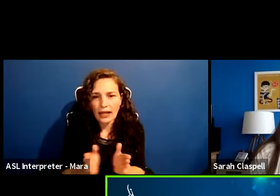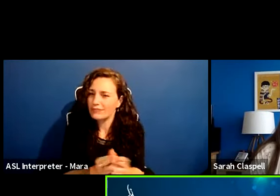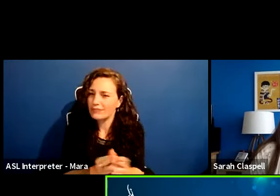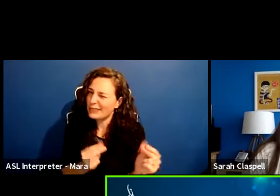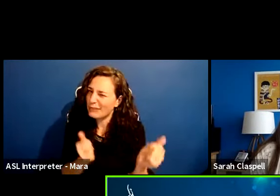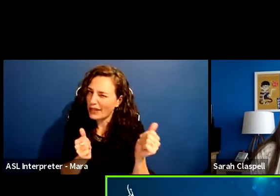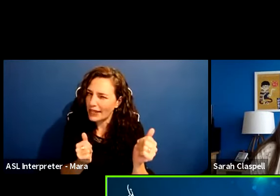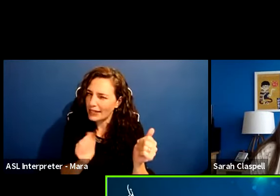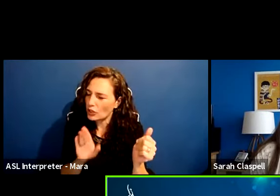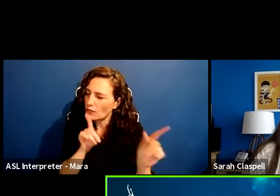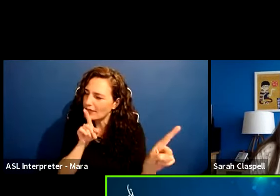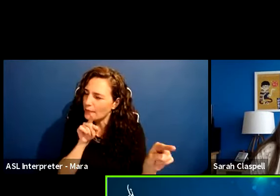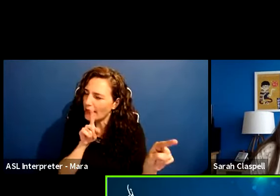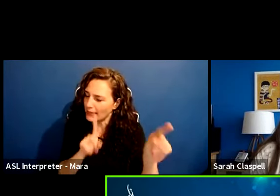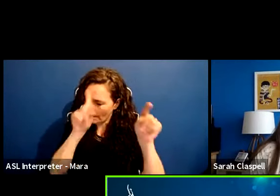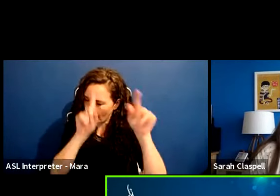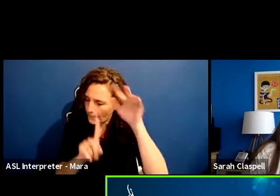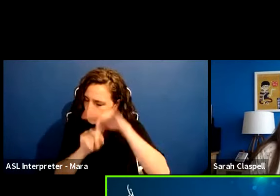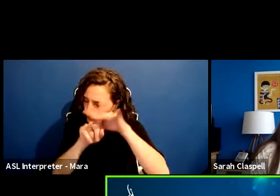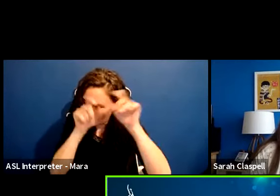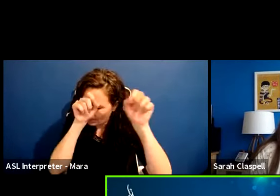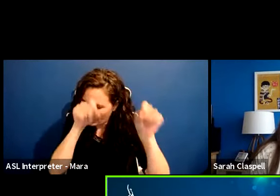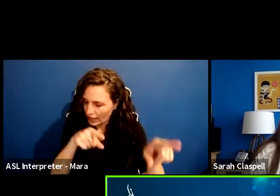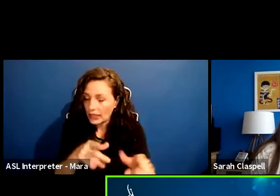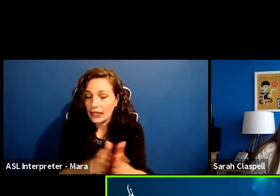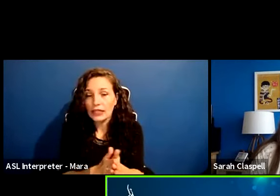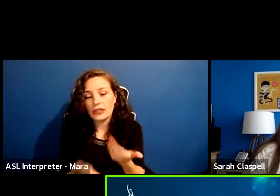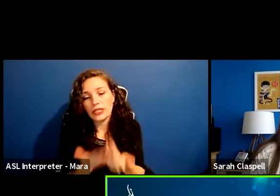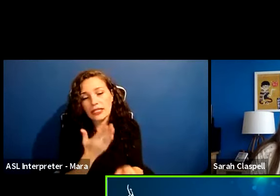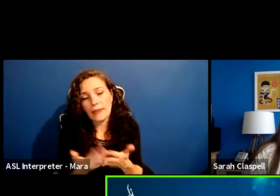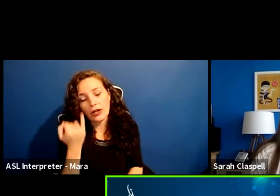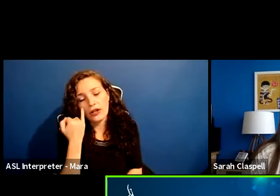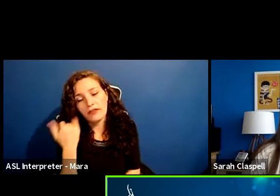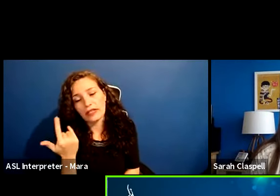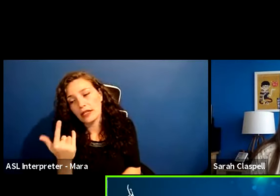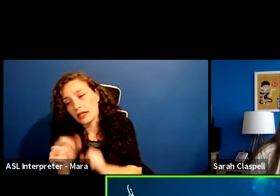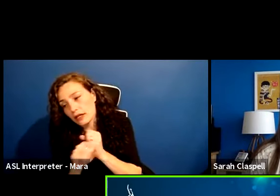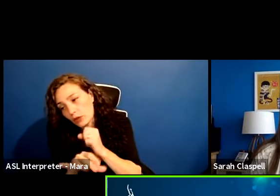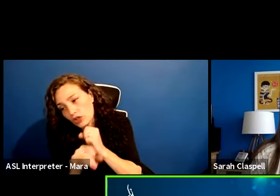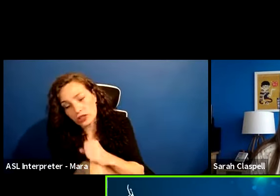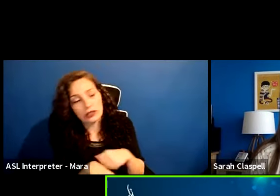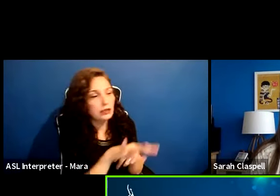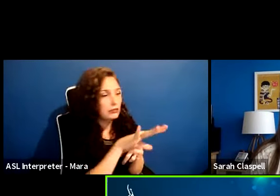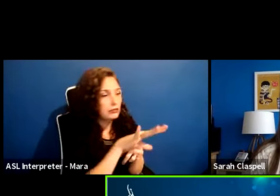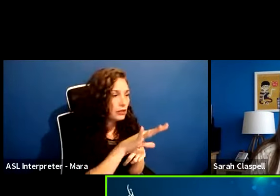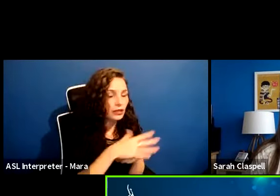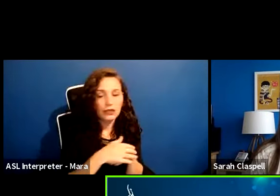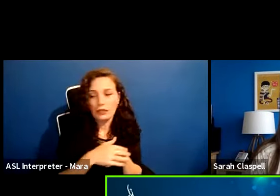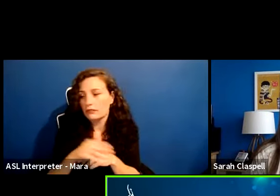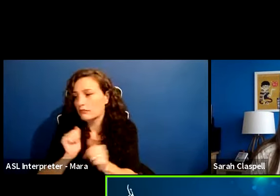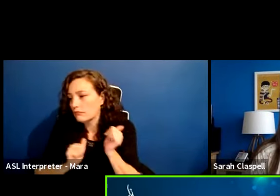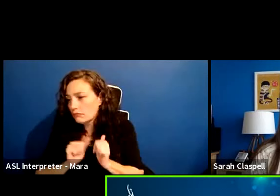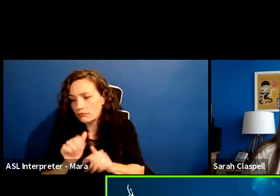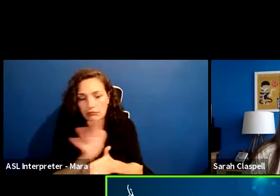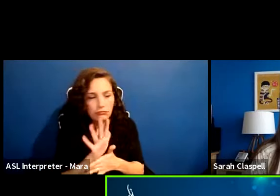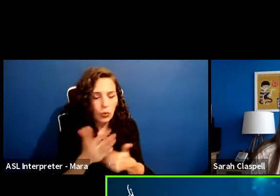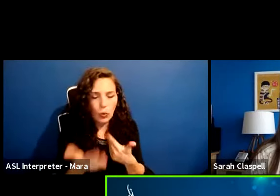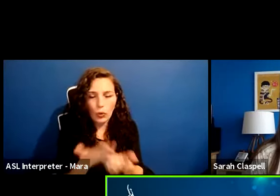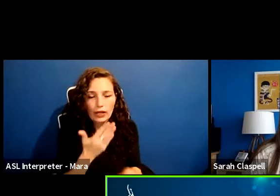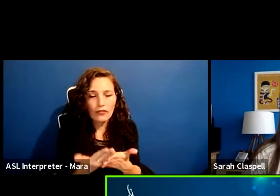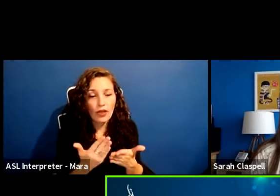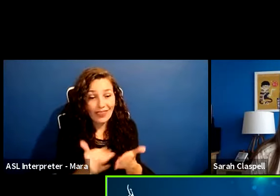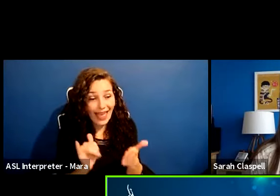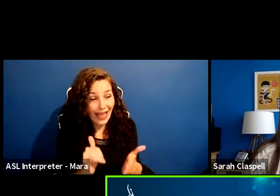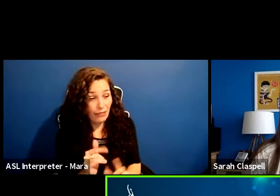when you're doing, whether it's commercials or if you're doing on camera, let's say doing a show, that idea that in the moment you can really have a response